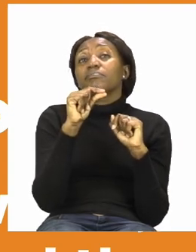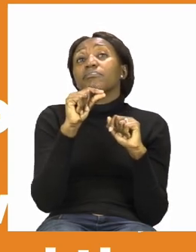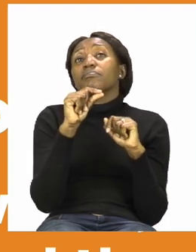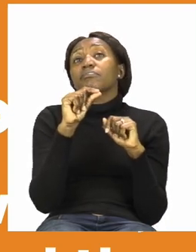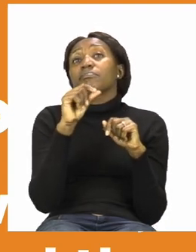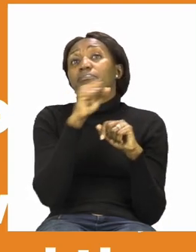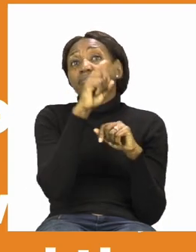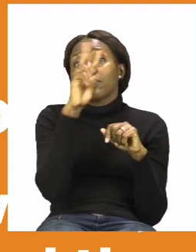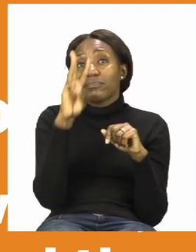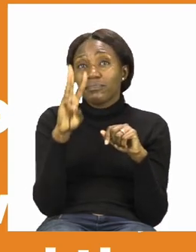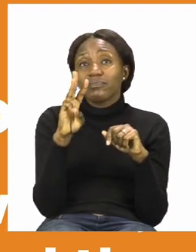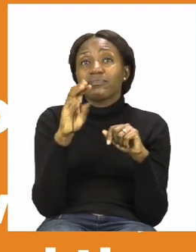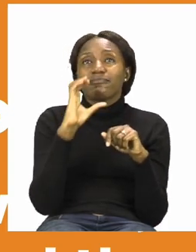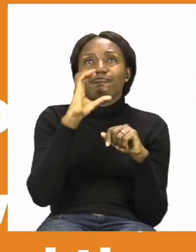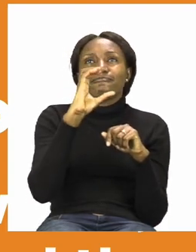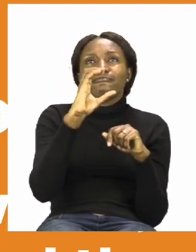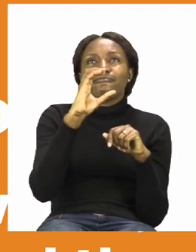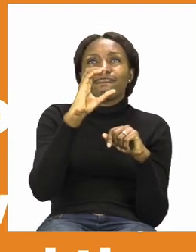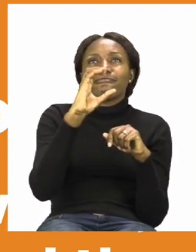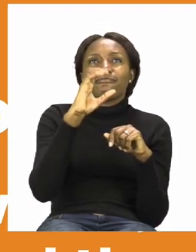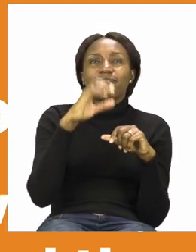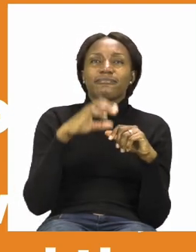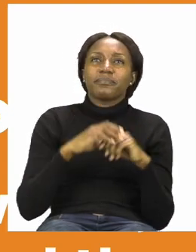and the sound k.